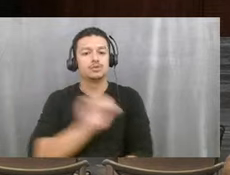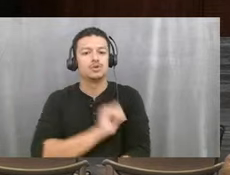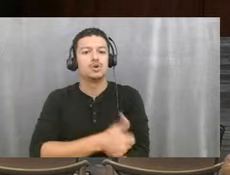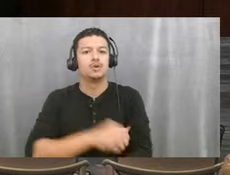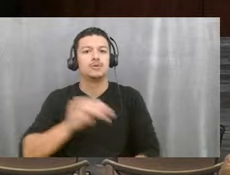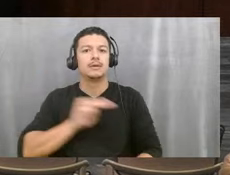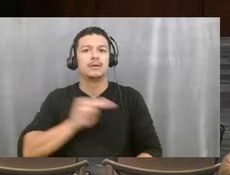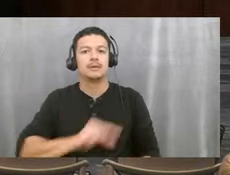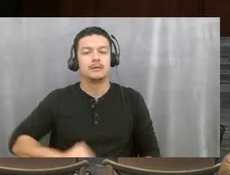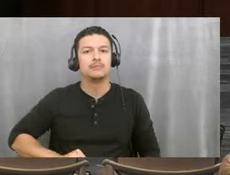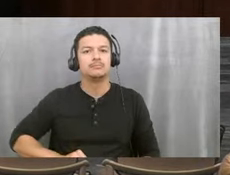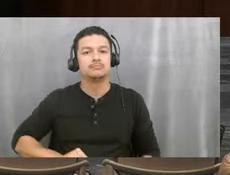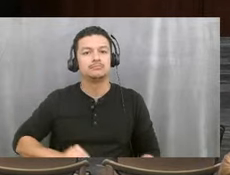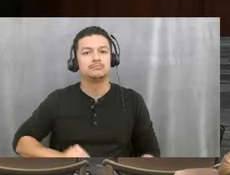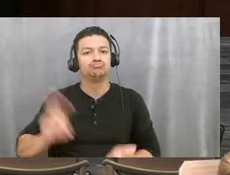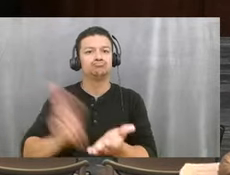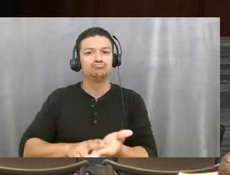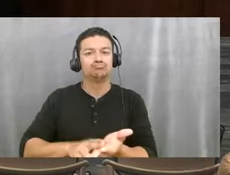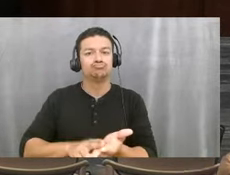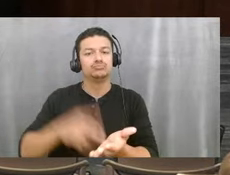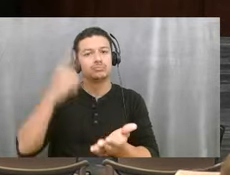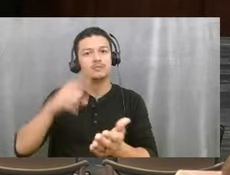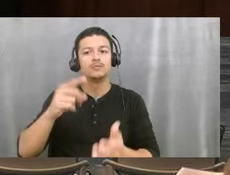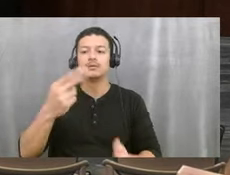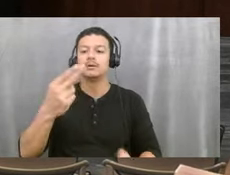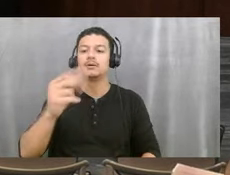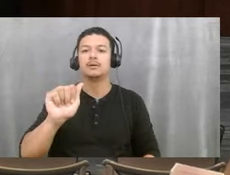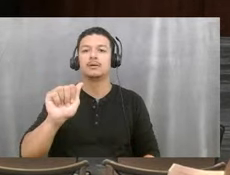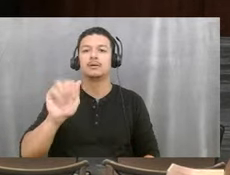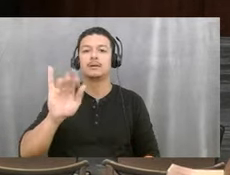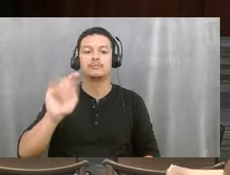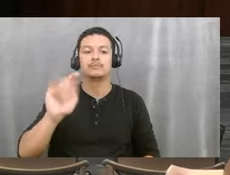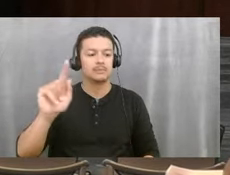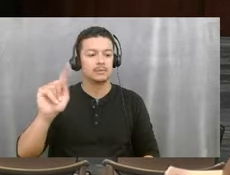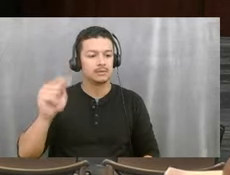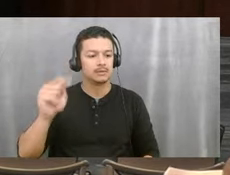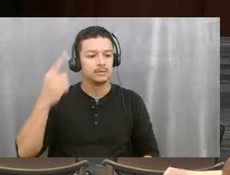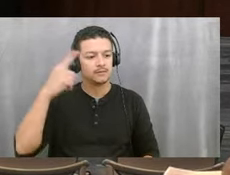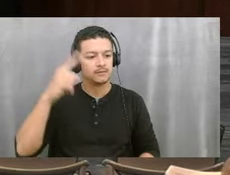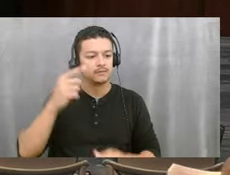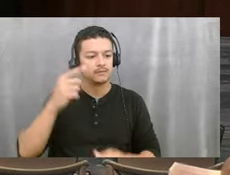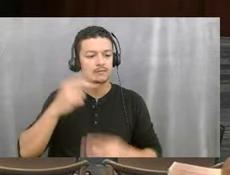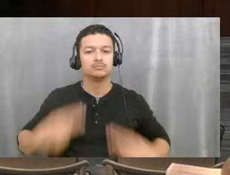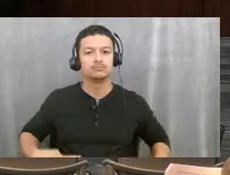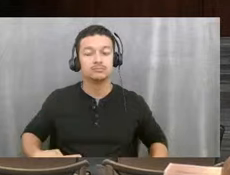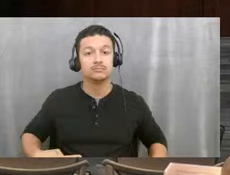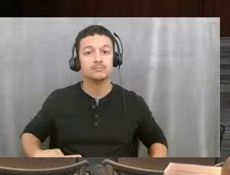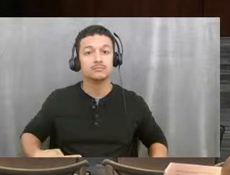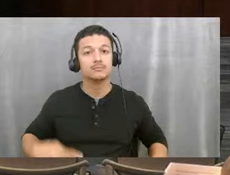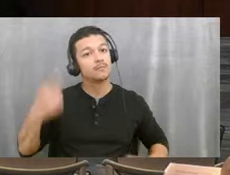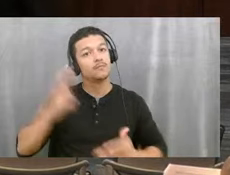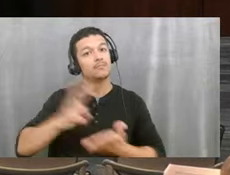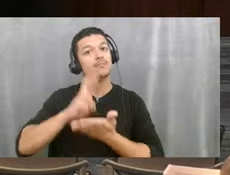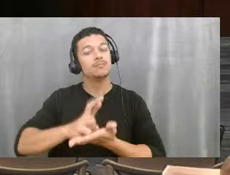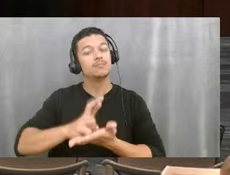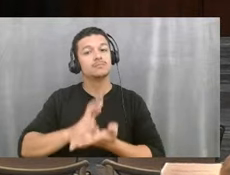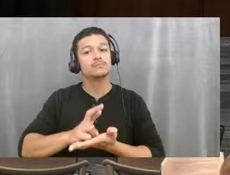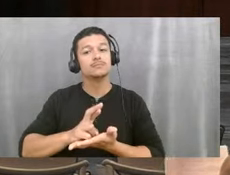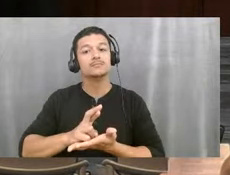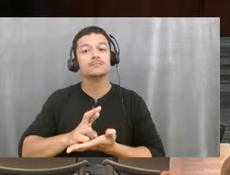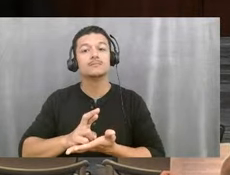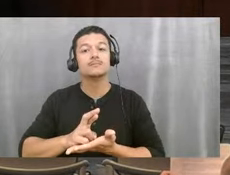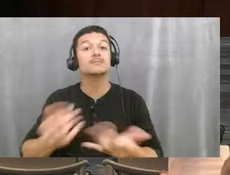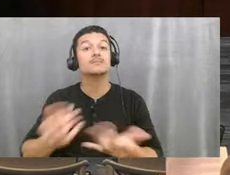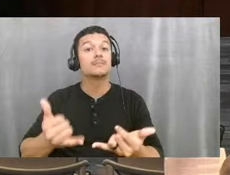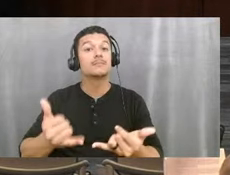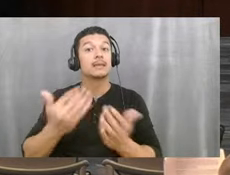agreement with Habitat for Humanity of Greater Palm Beach County, Inc. to complete the rehabilitation of the property. All right. So now that the item